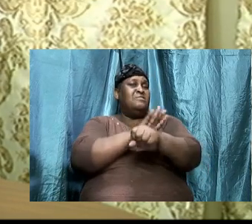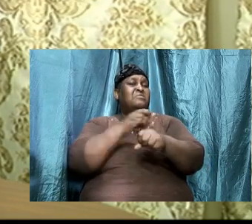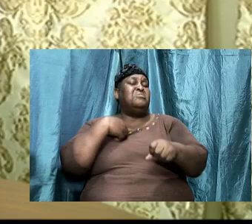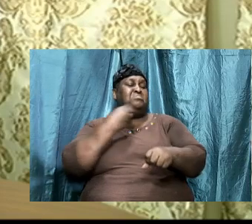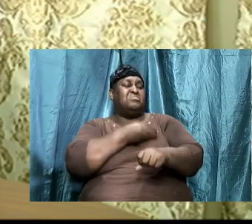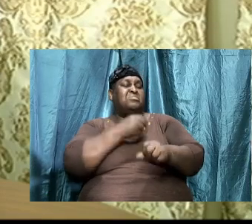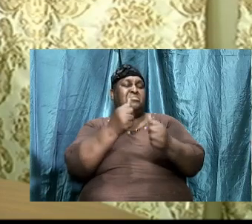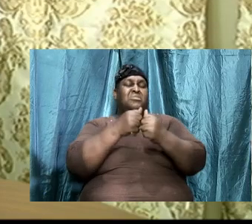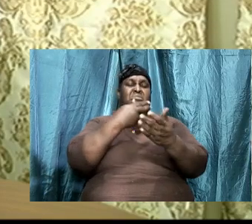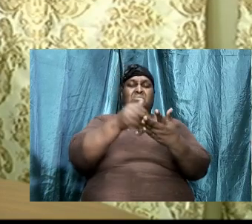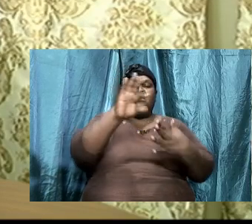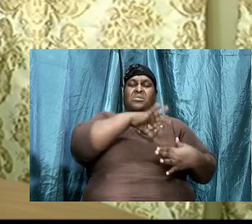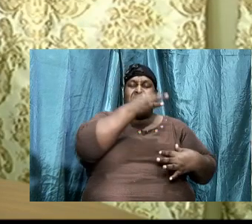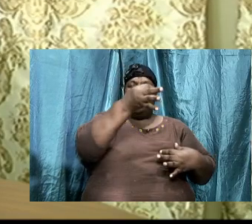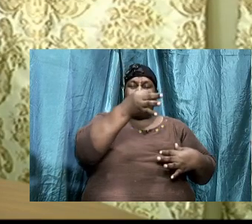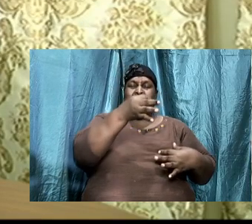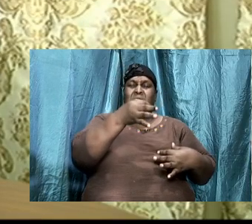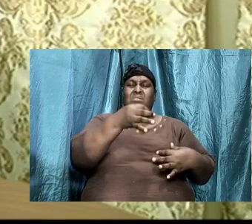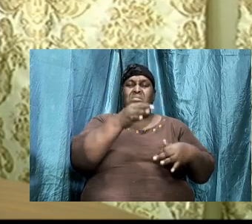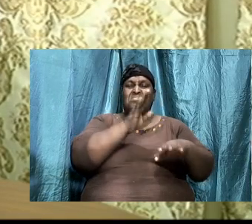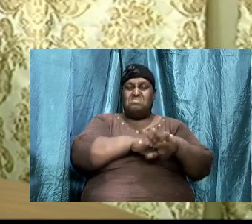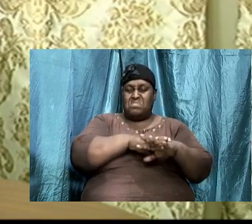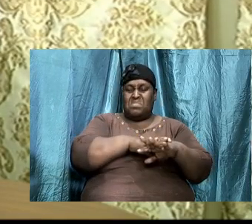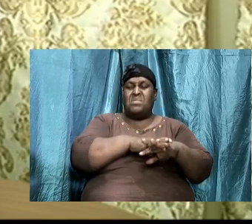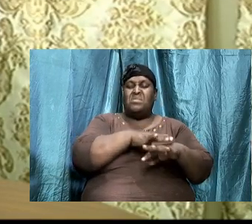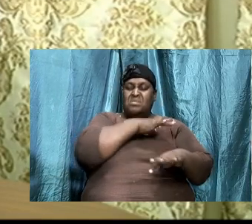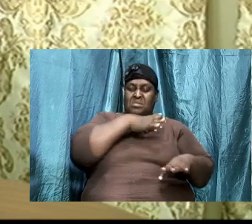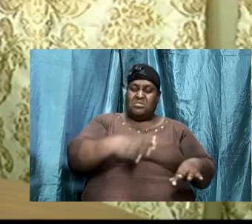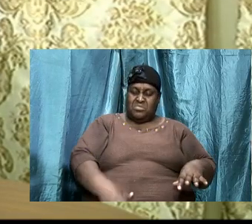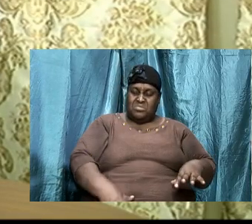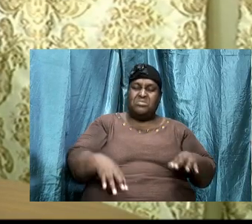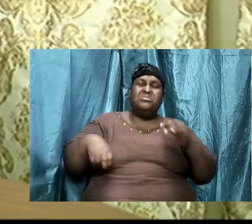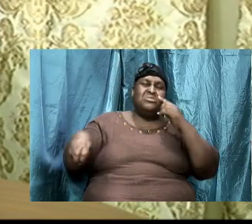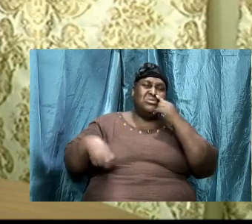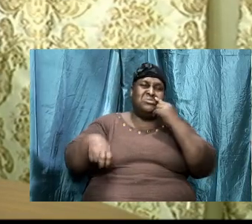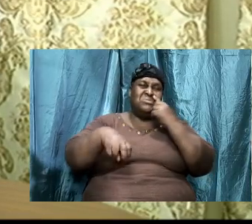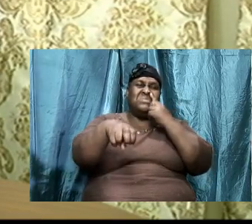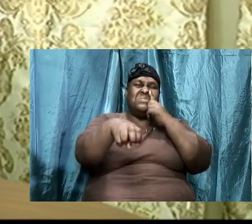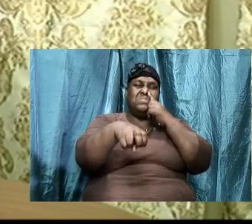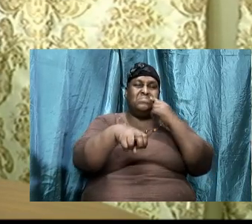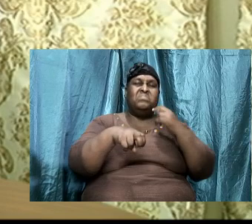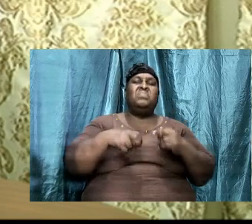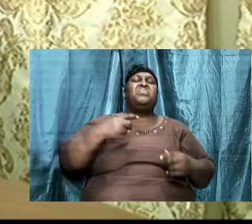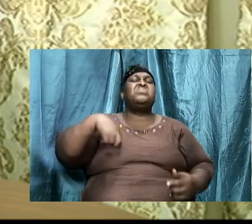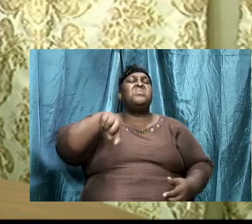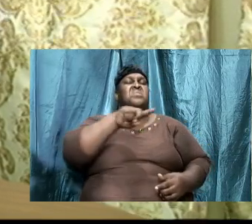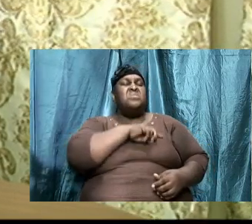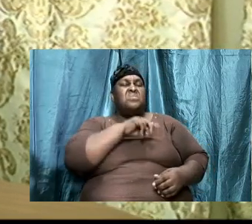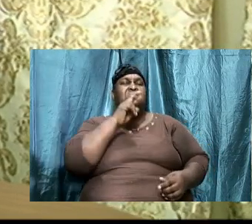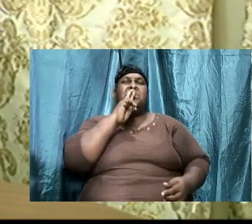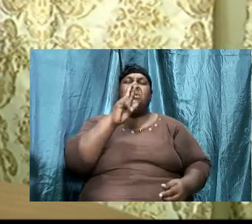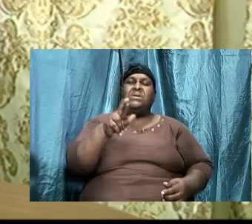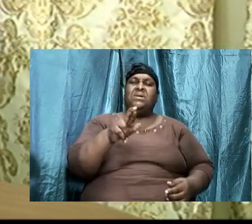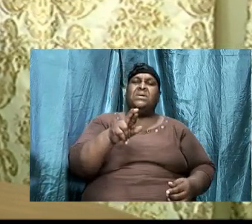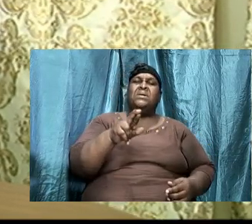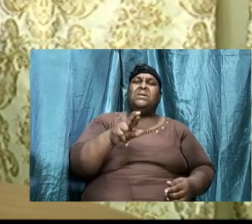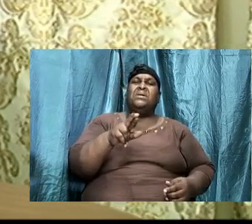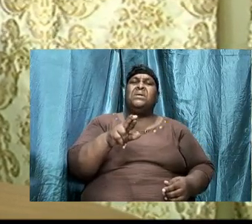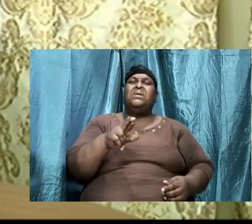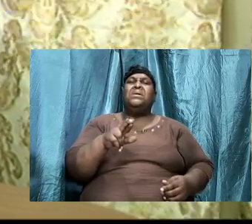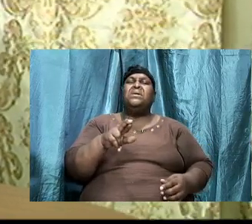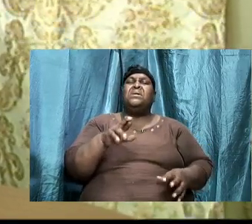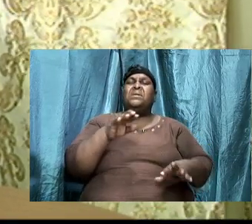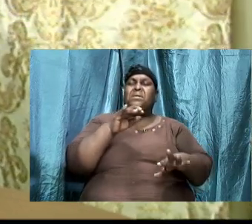On this Christian pathway that we are on, this Christian journey, we are at a juncture